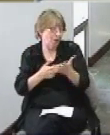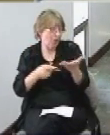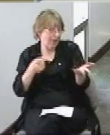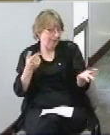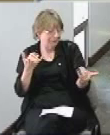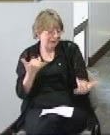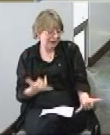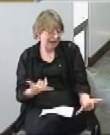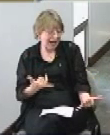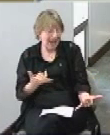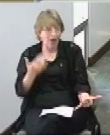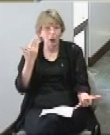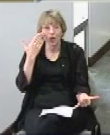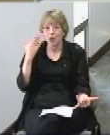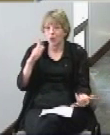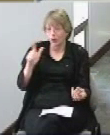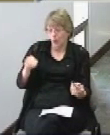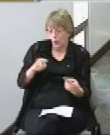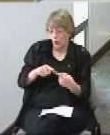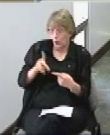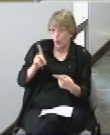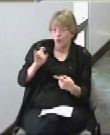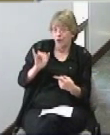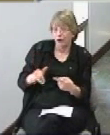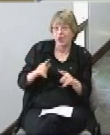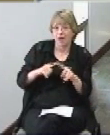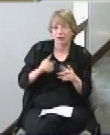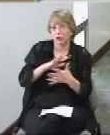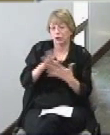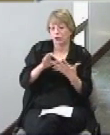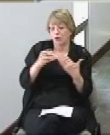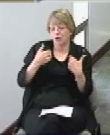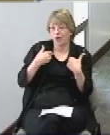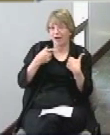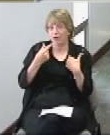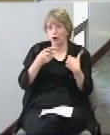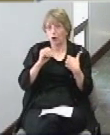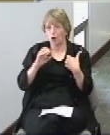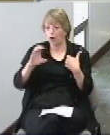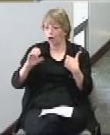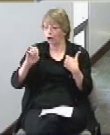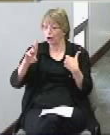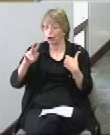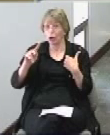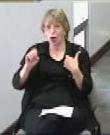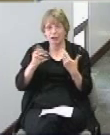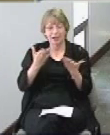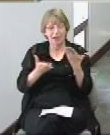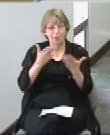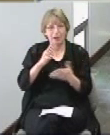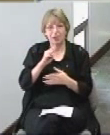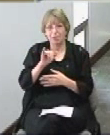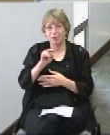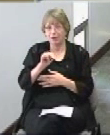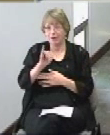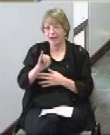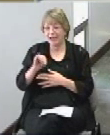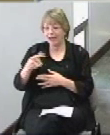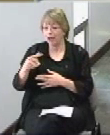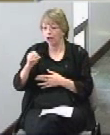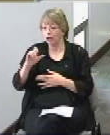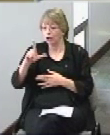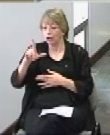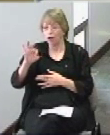we don't know when we'll do it but the choices we have are either go-karts or miniature golf at least as of now